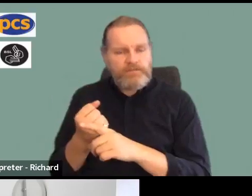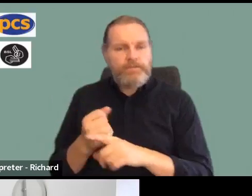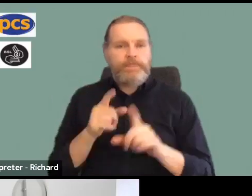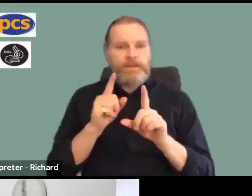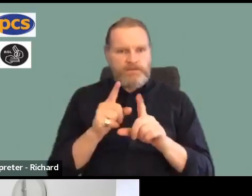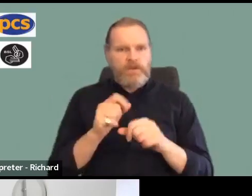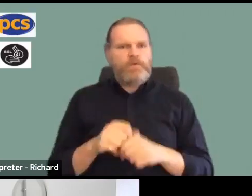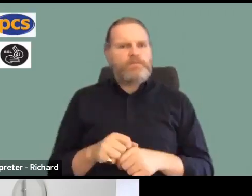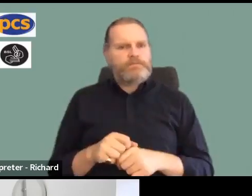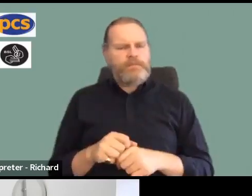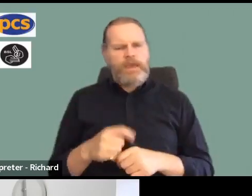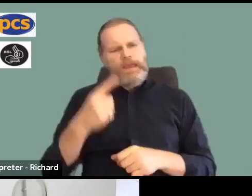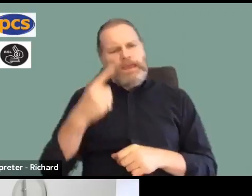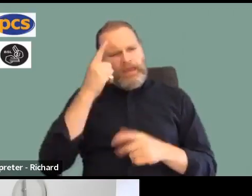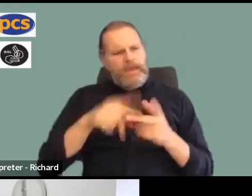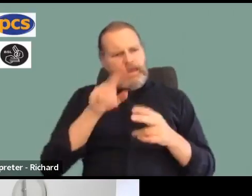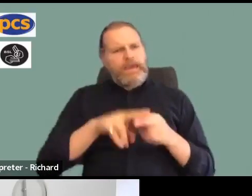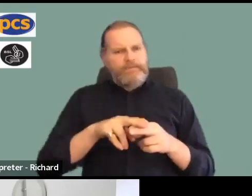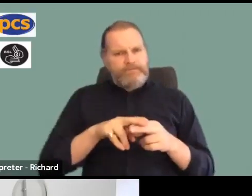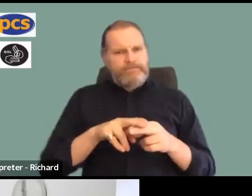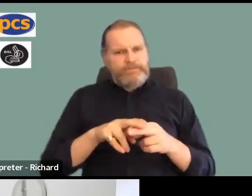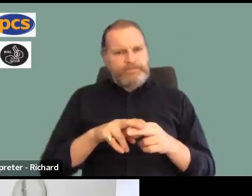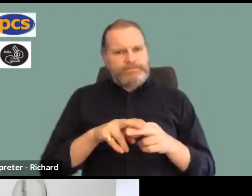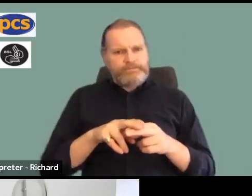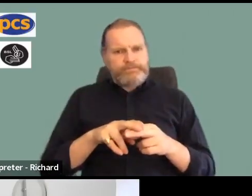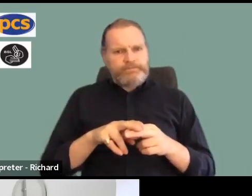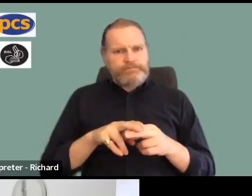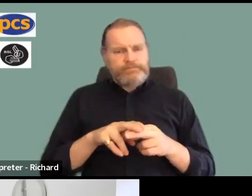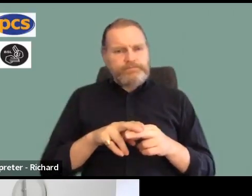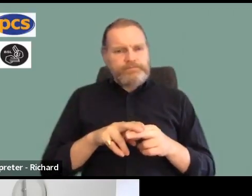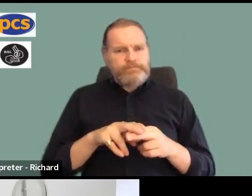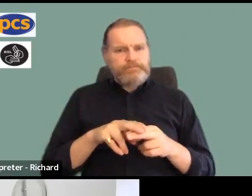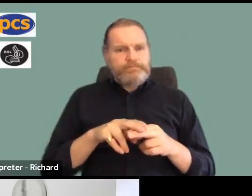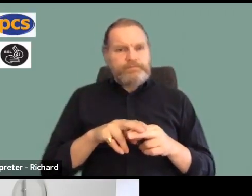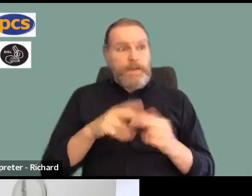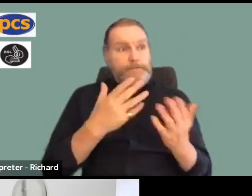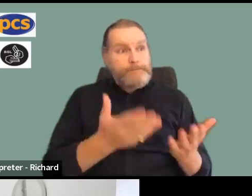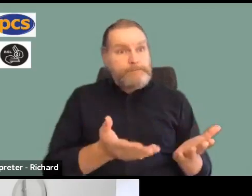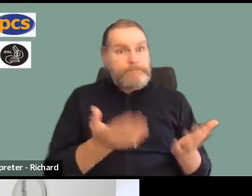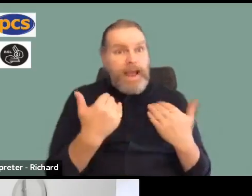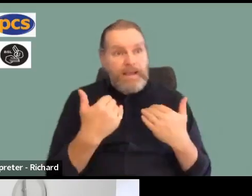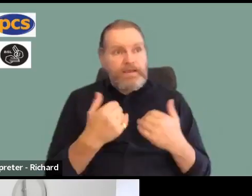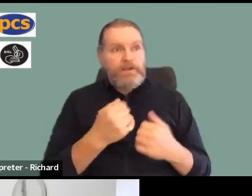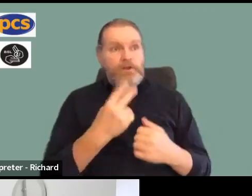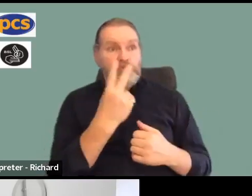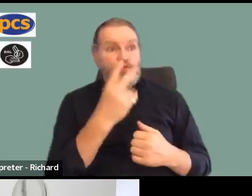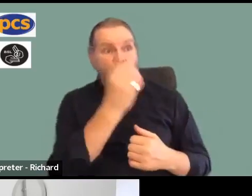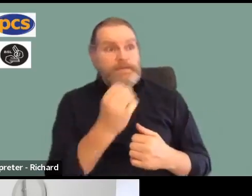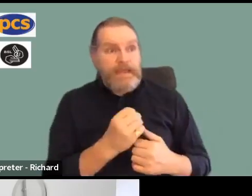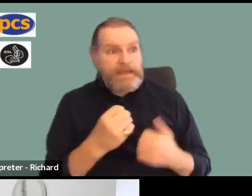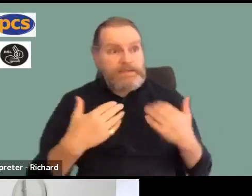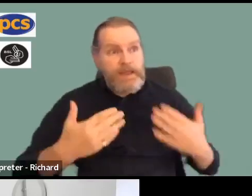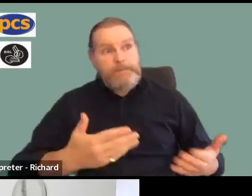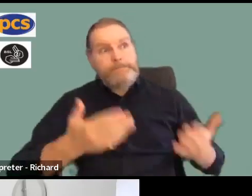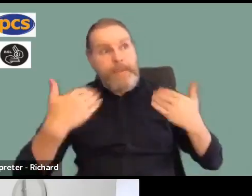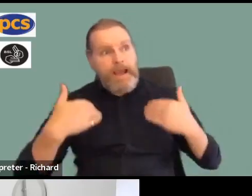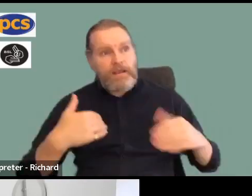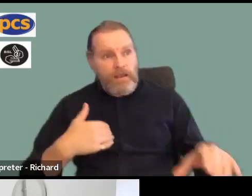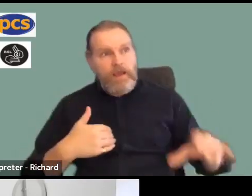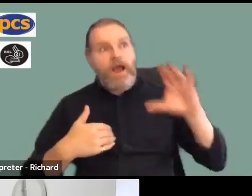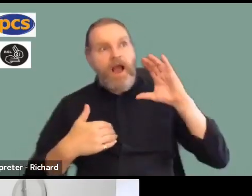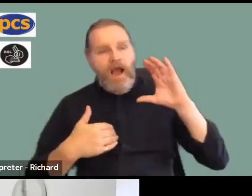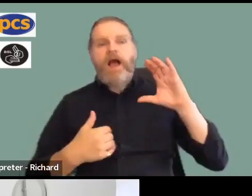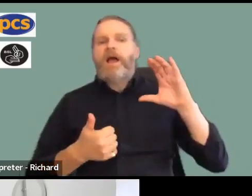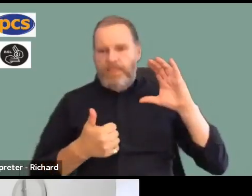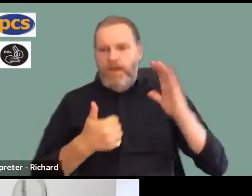we were also getting you your 2 percent pension contributions back and backdated to April 2019. It would make a significant difference